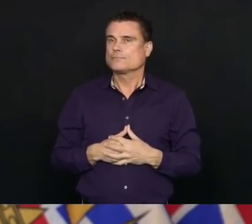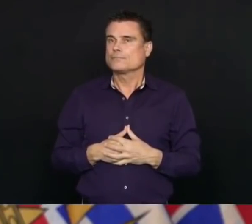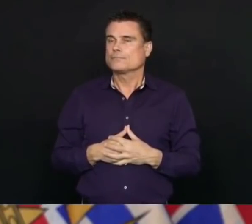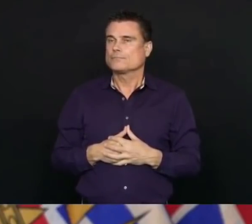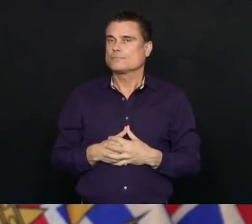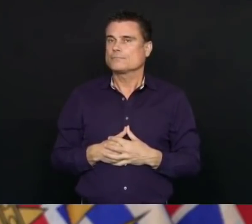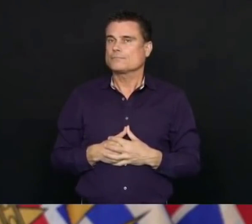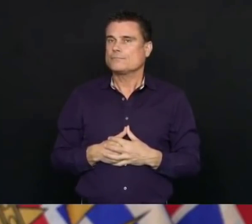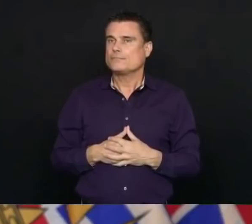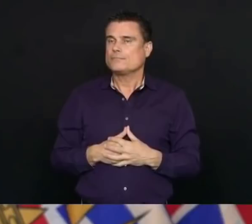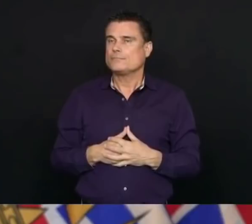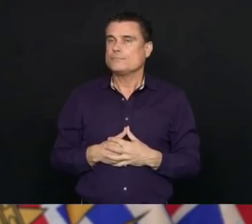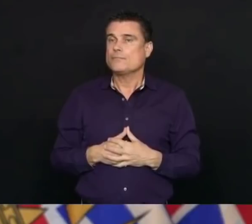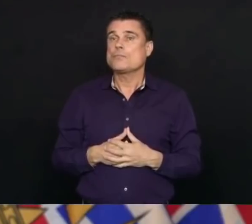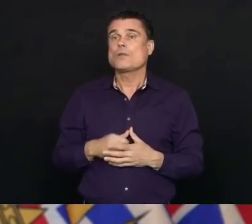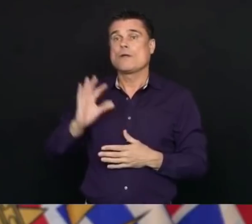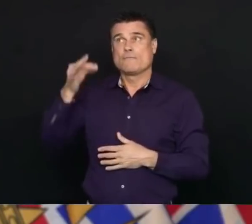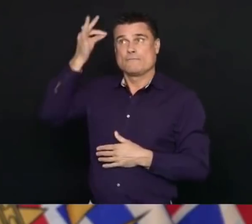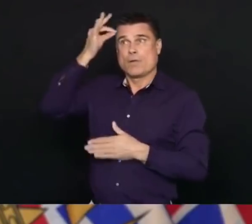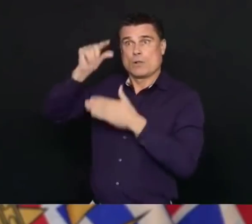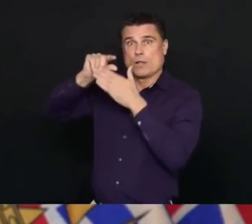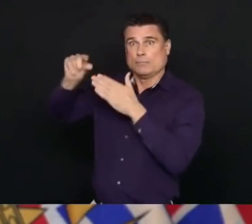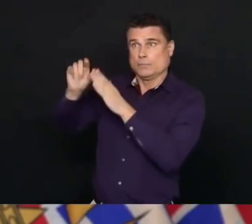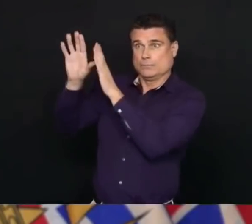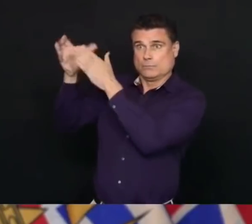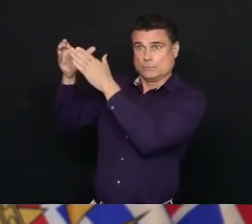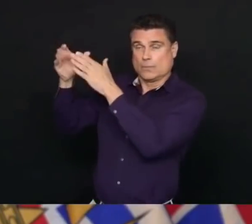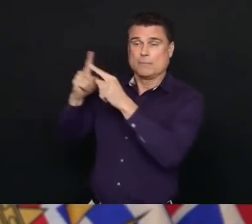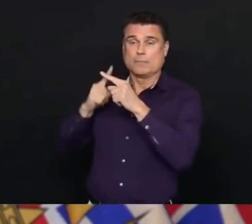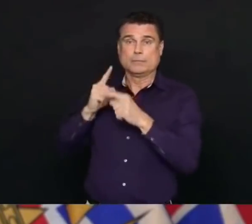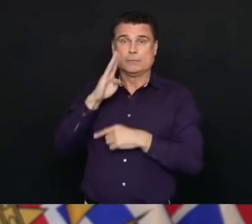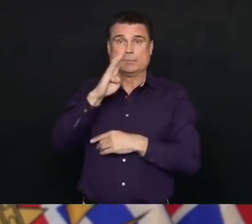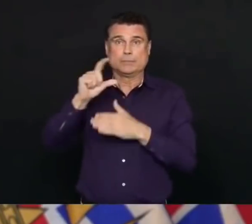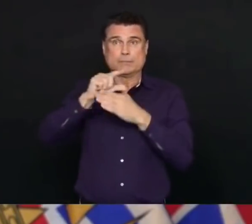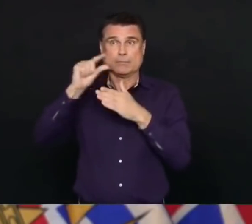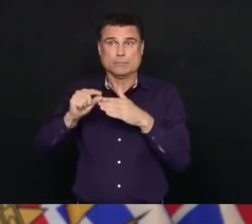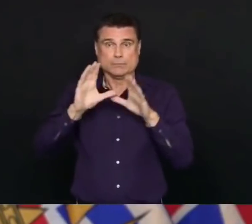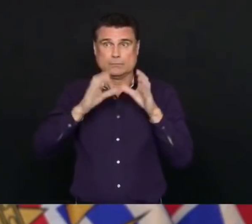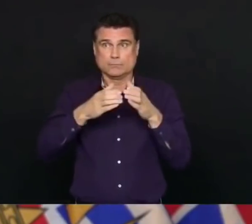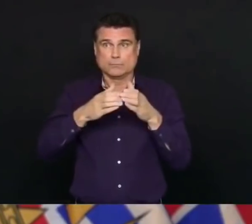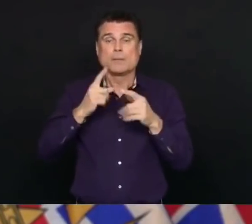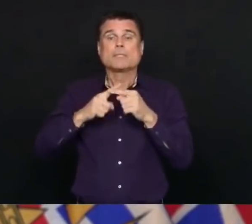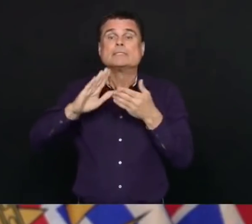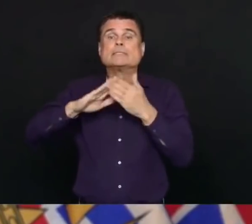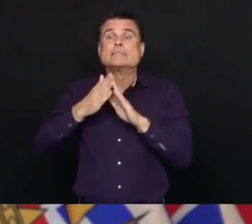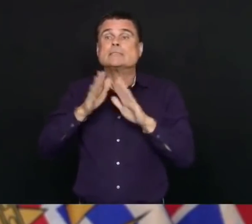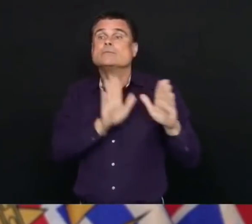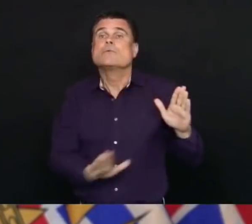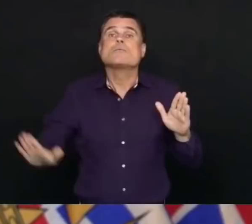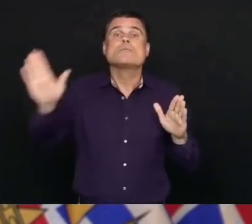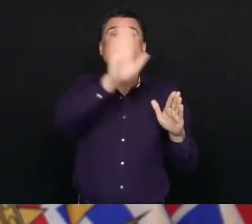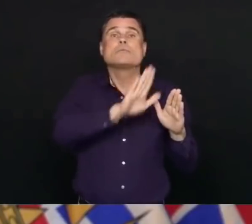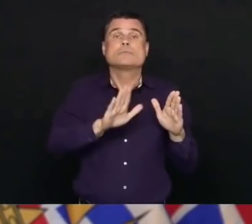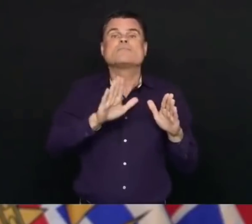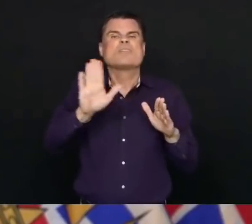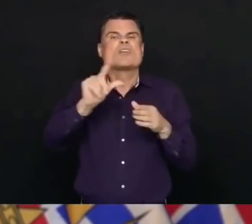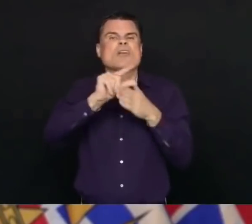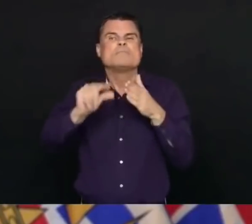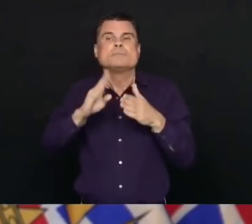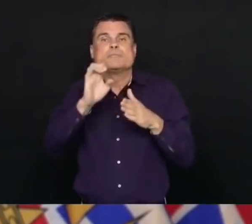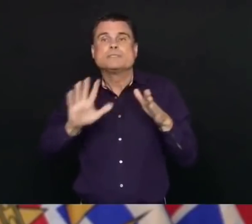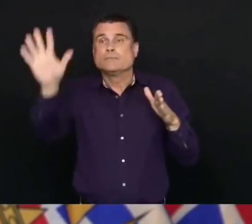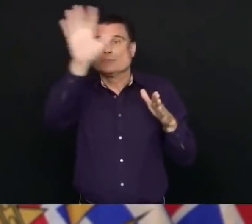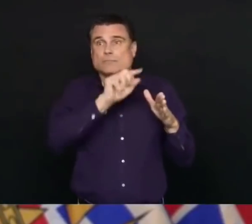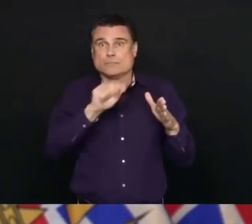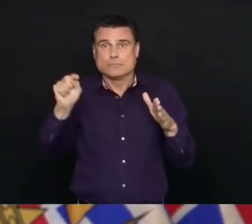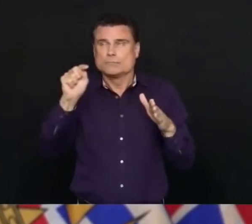and every single one of us in this province are responding to try and stop COVID-19 from affecting